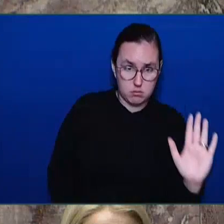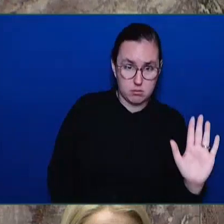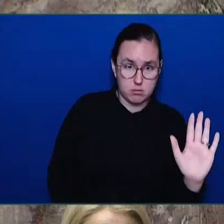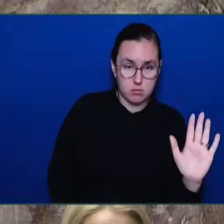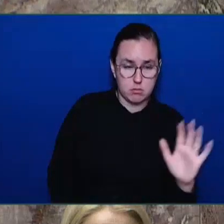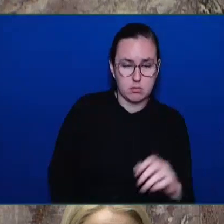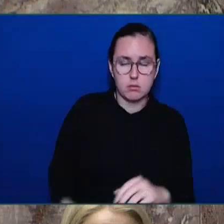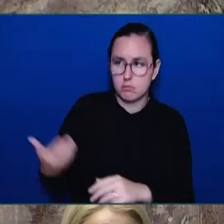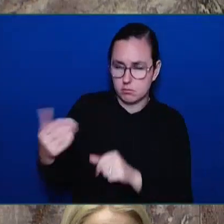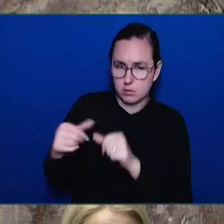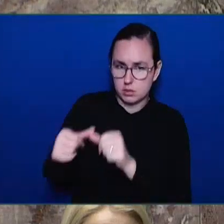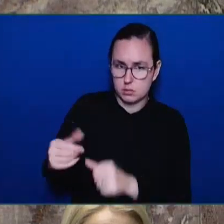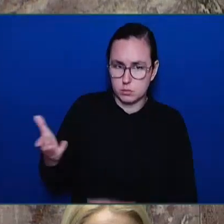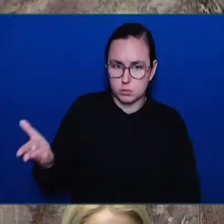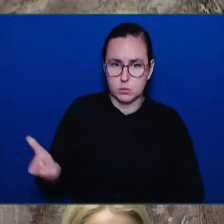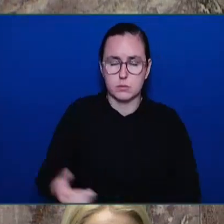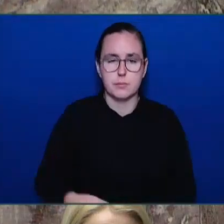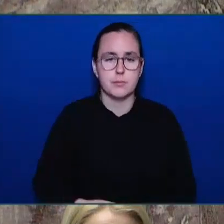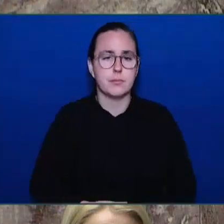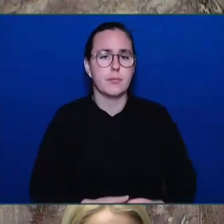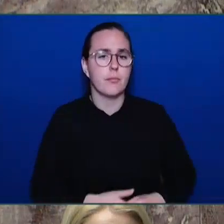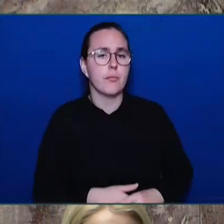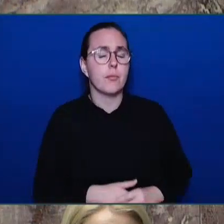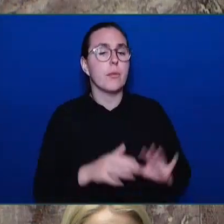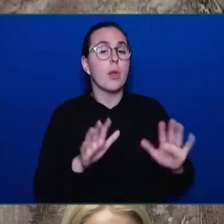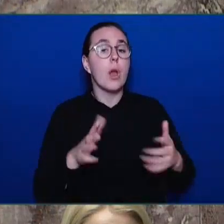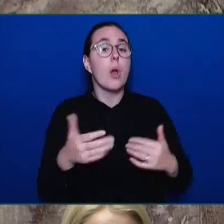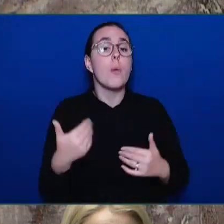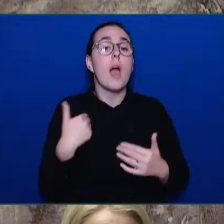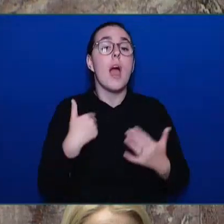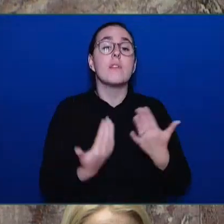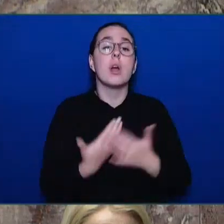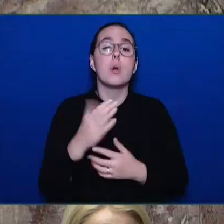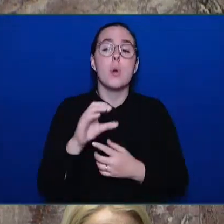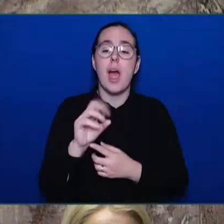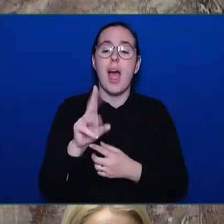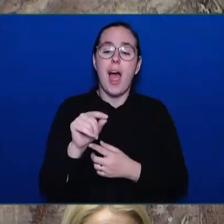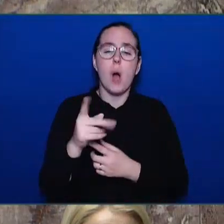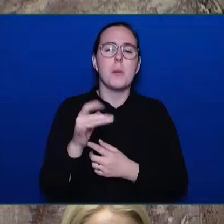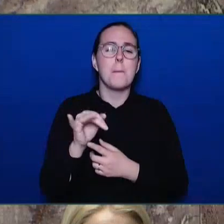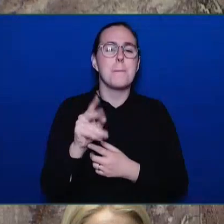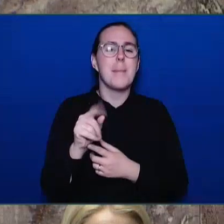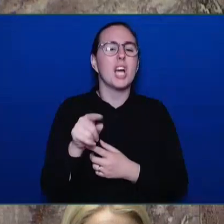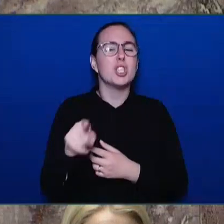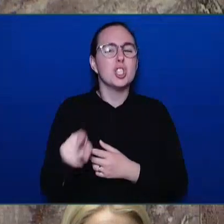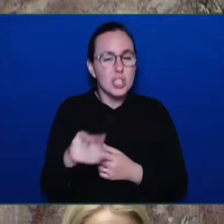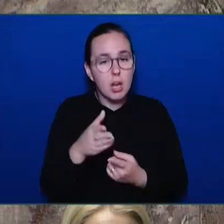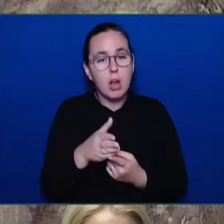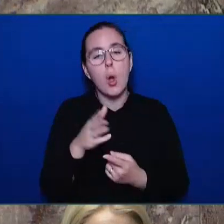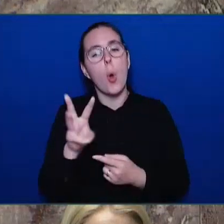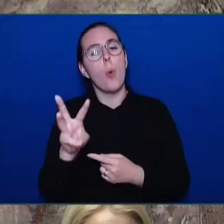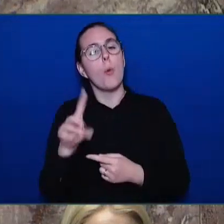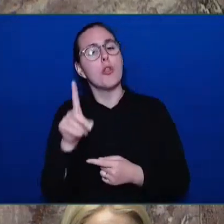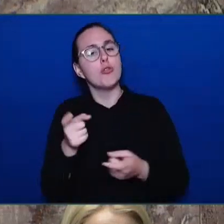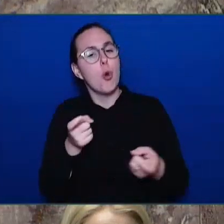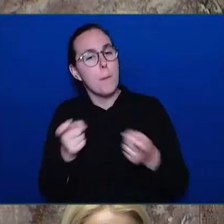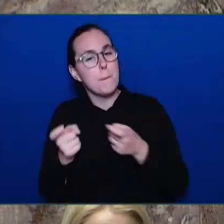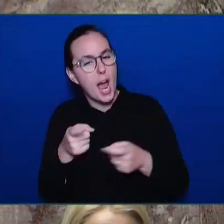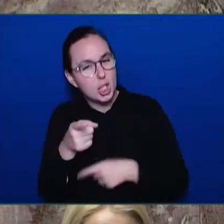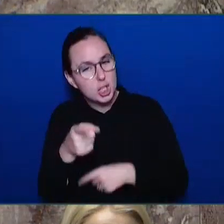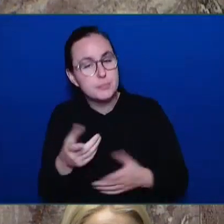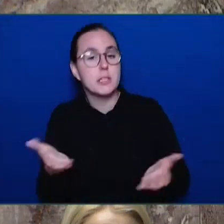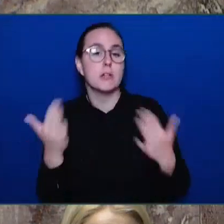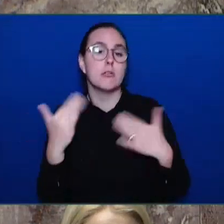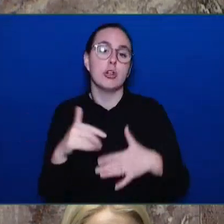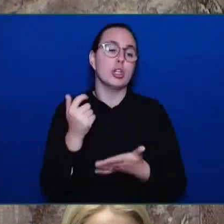new outpatient withdrawal management services across the Interior Health Authority, new treatment and stabilisation beds in places like Kamloops, Kelowna and